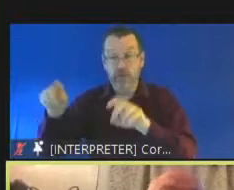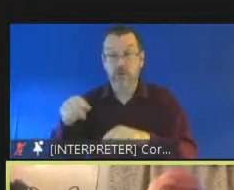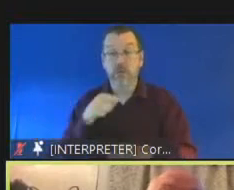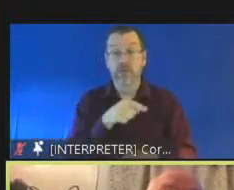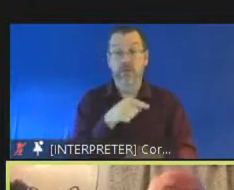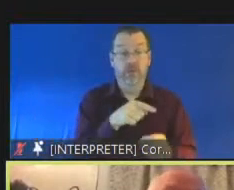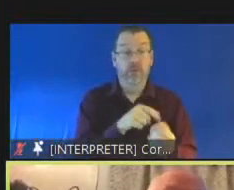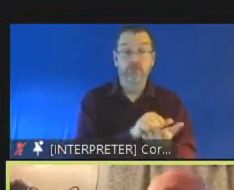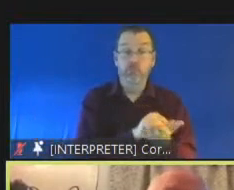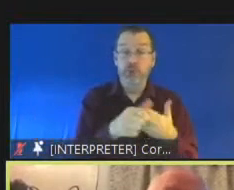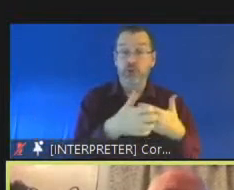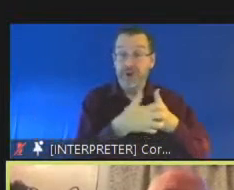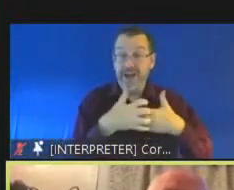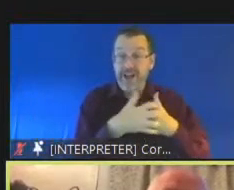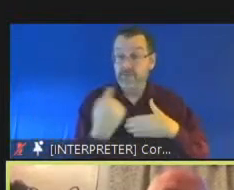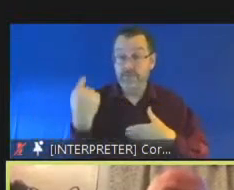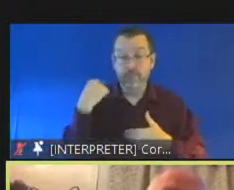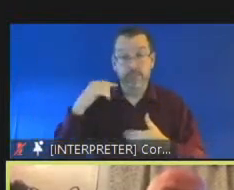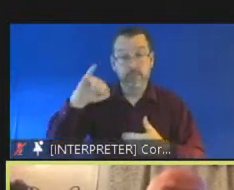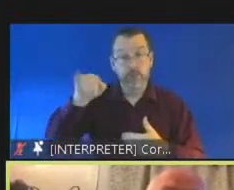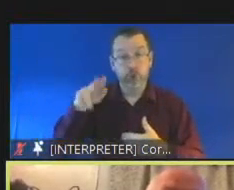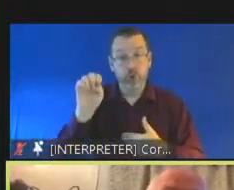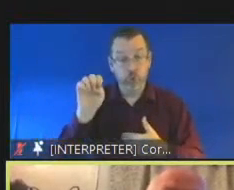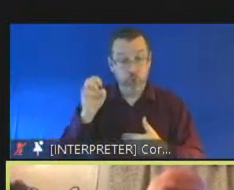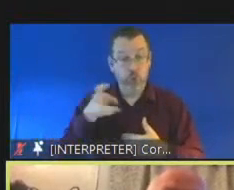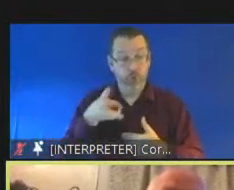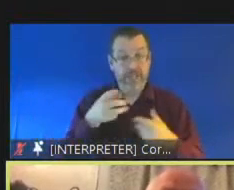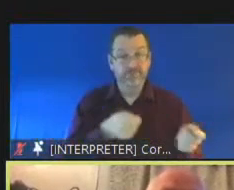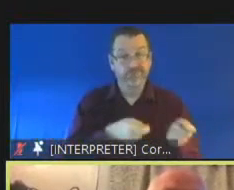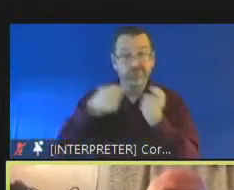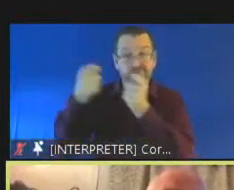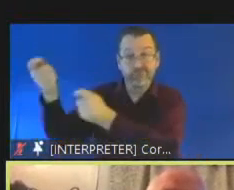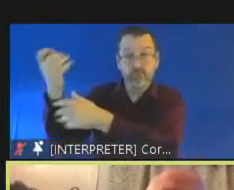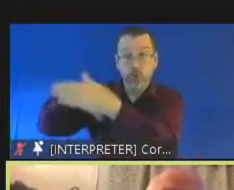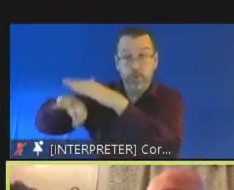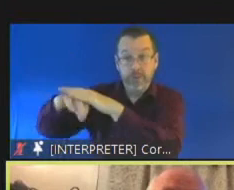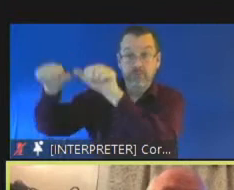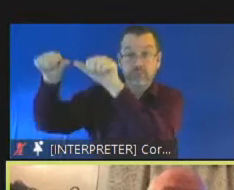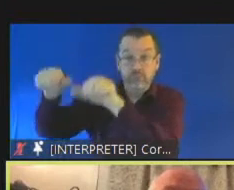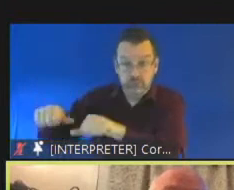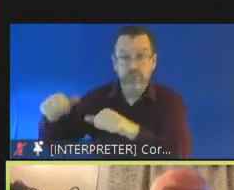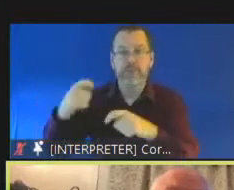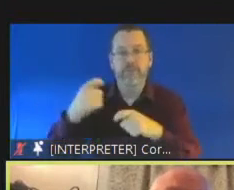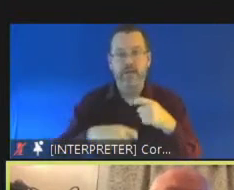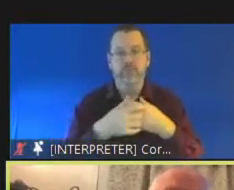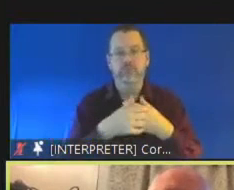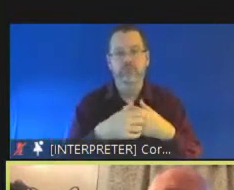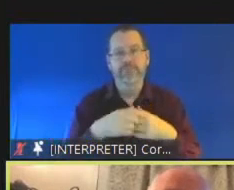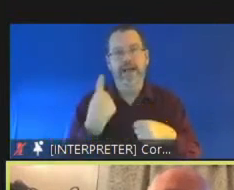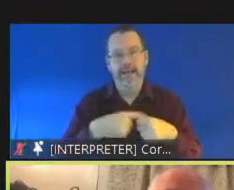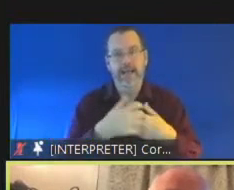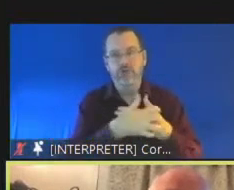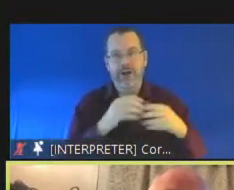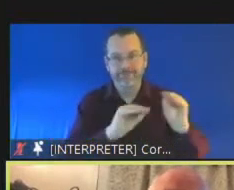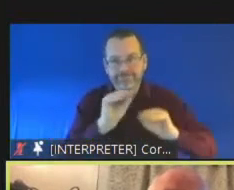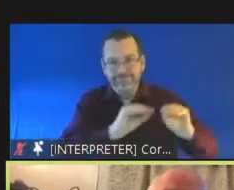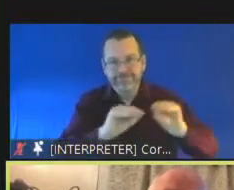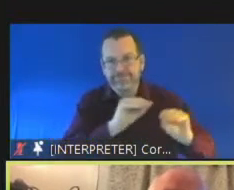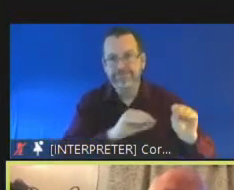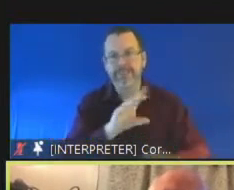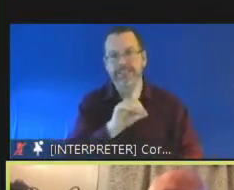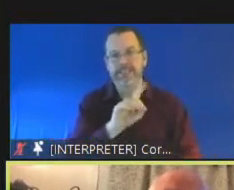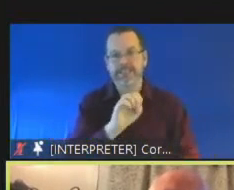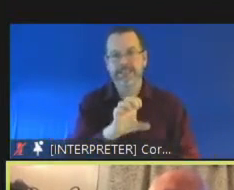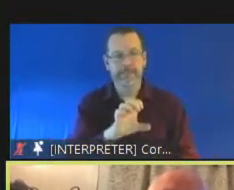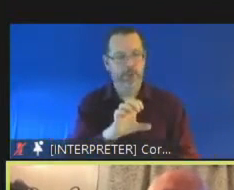we're going to go to this to government for approval for a revised draft in December and we're currently running the final um